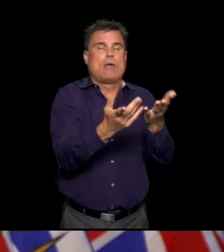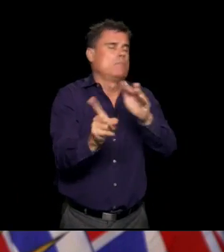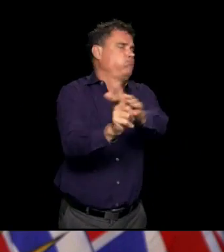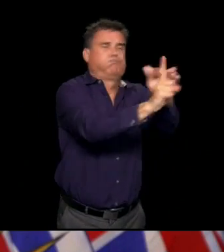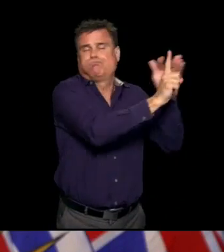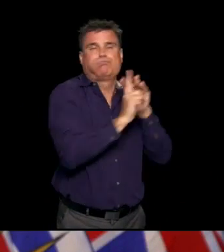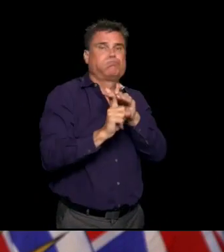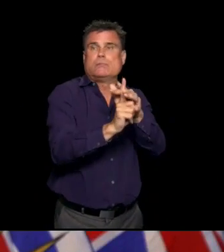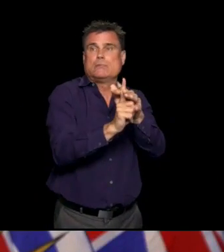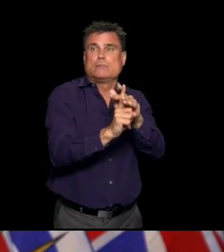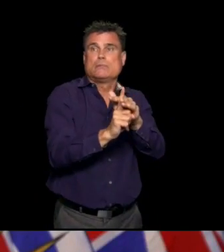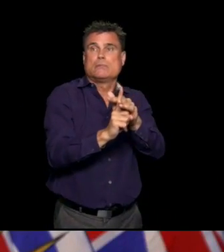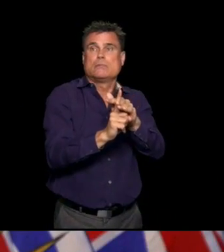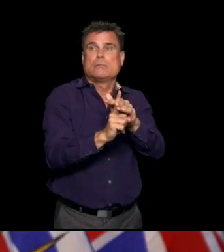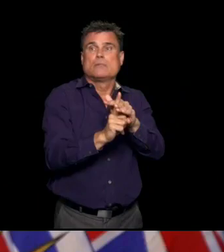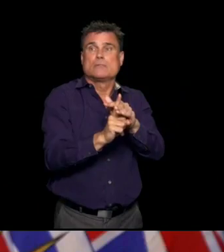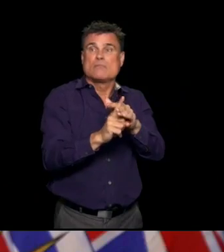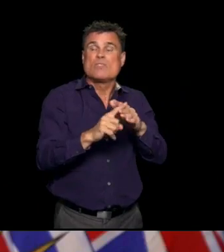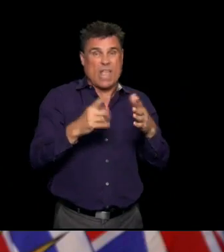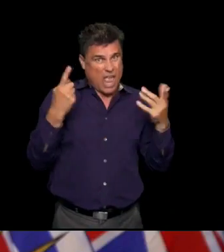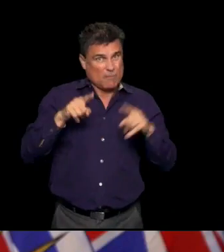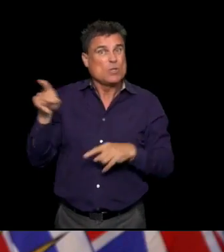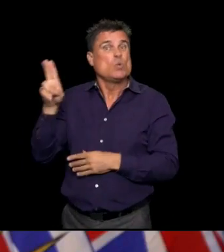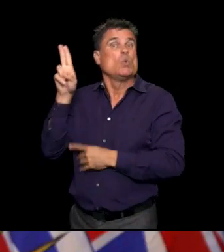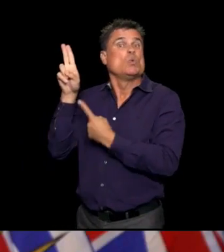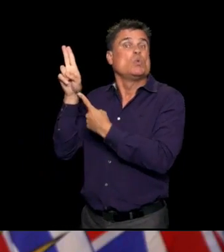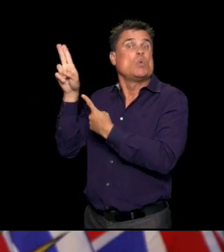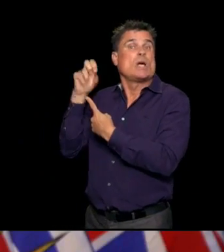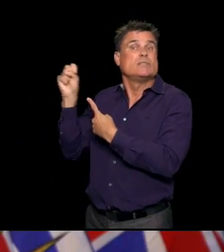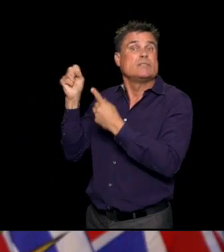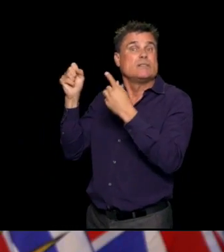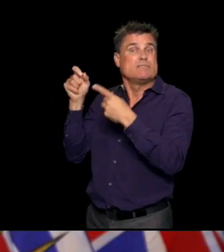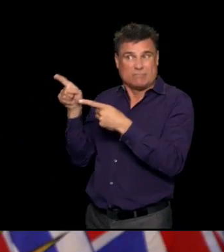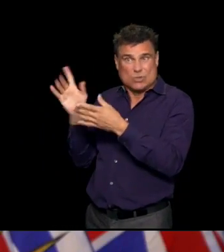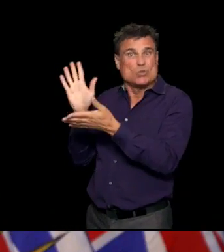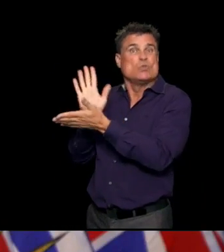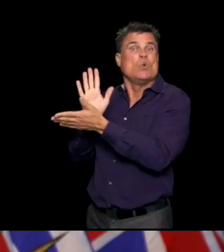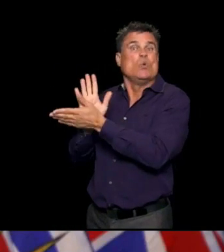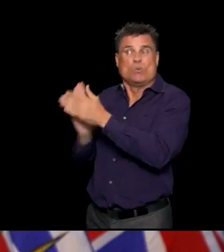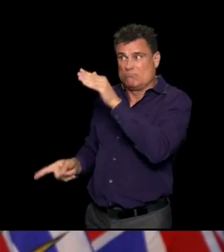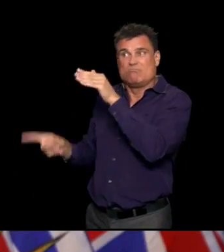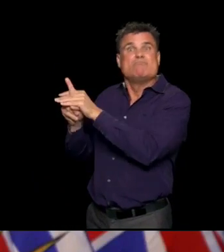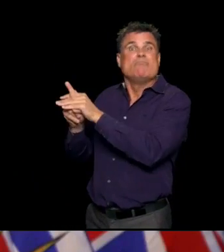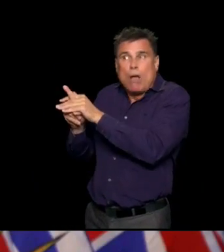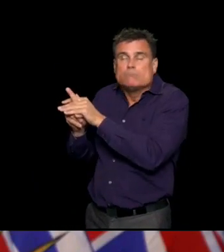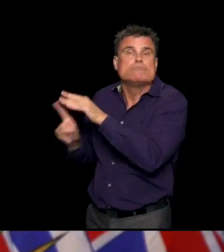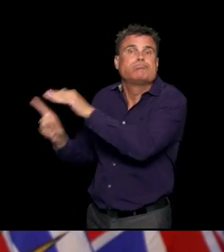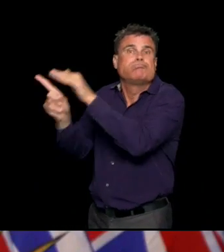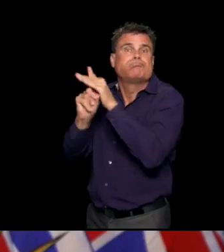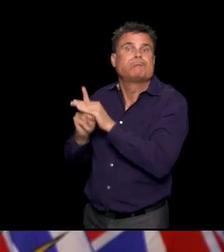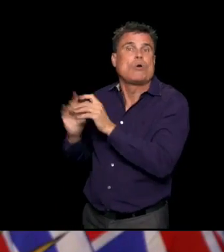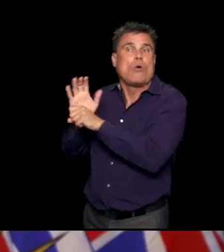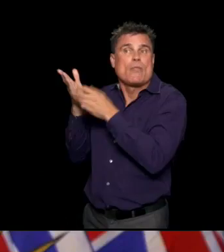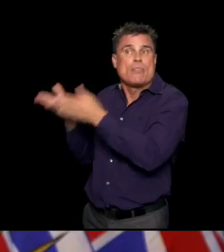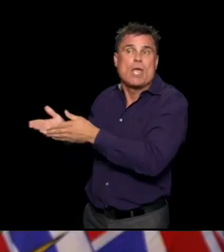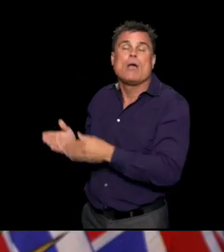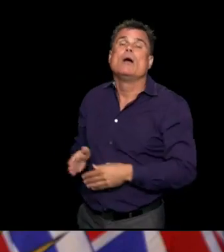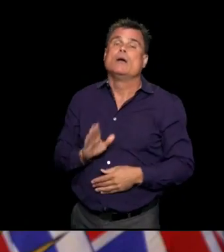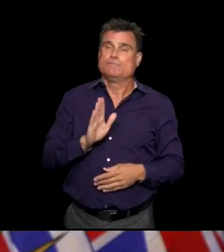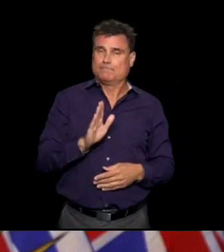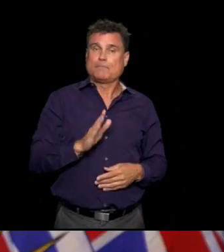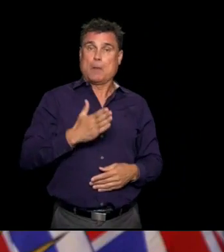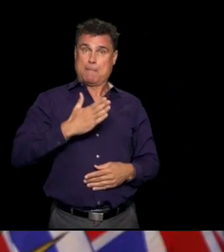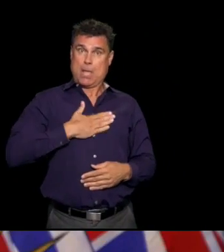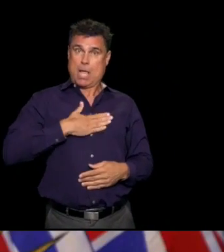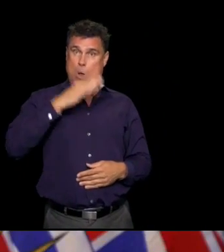in BC, these plans that have been made have been developed with widespread input at the local level.